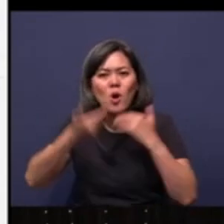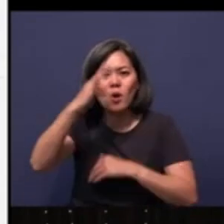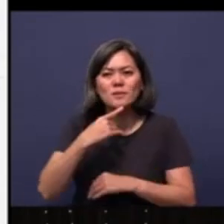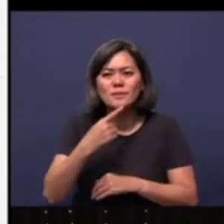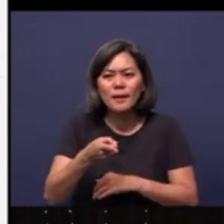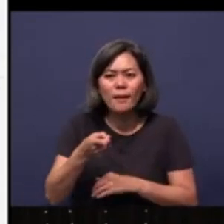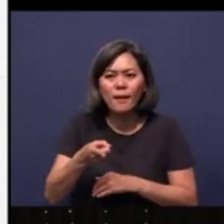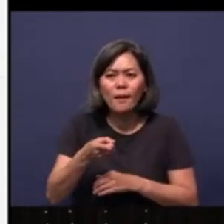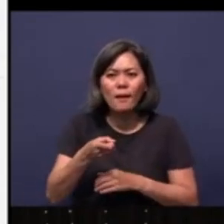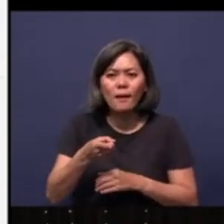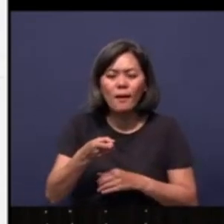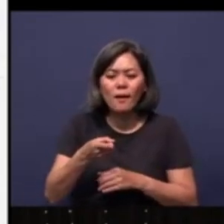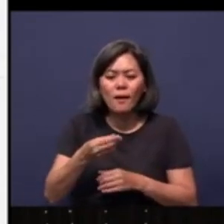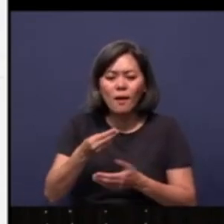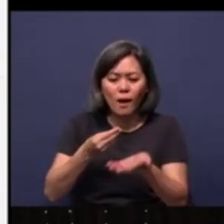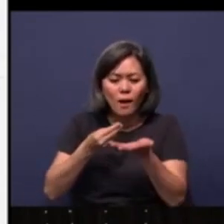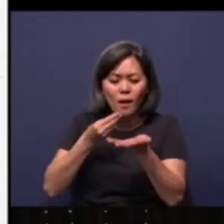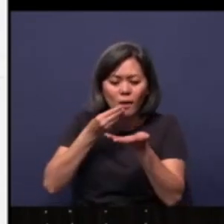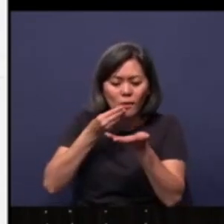I blew it away.